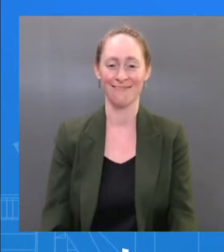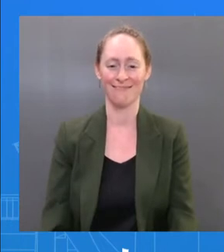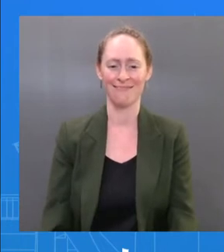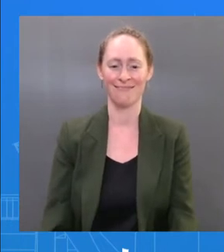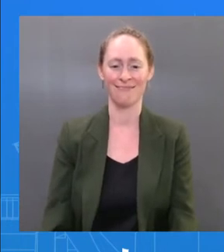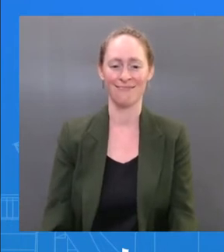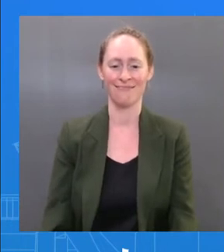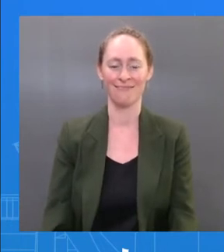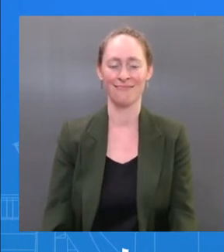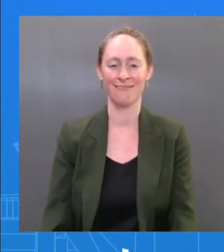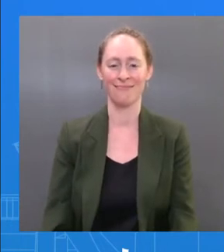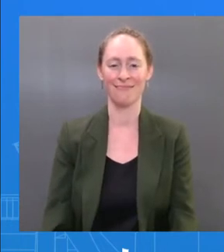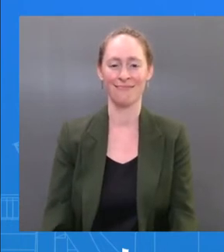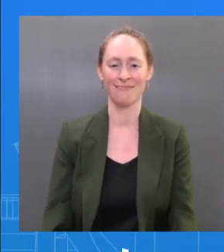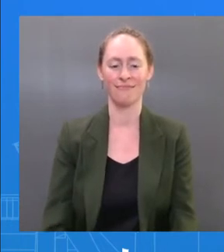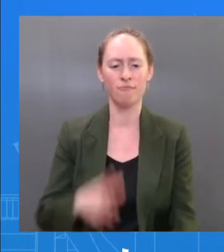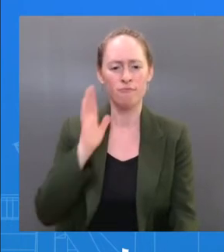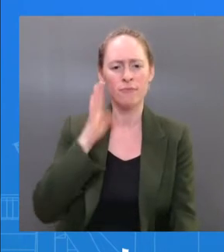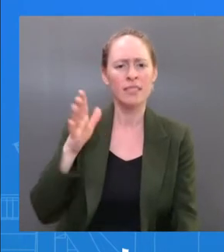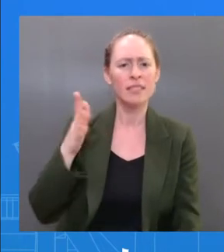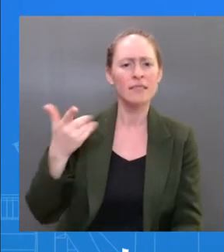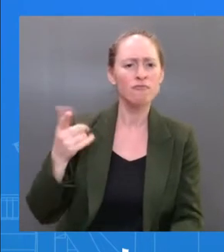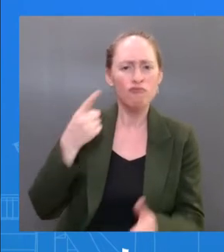His oxygen level was checked this morning. It was normal.